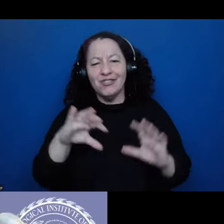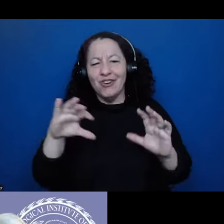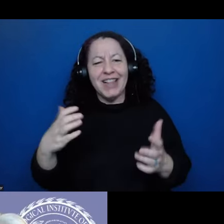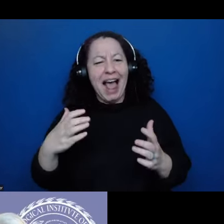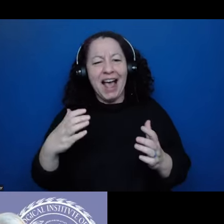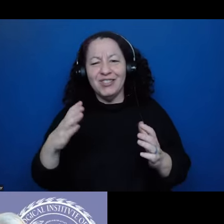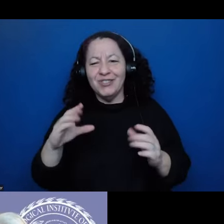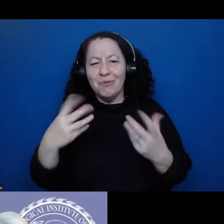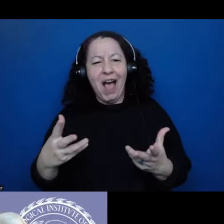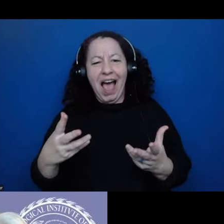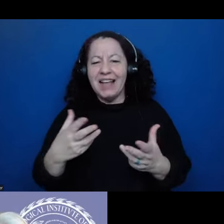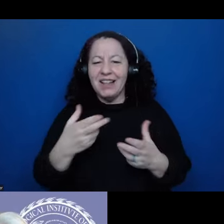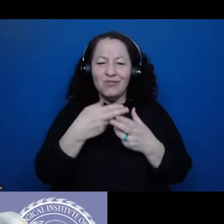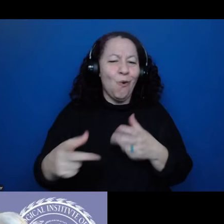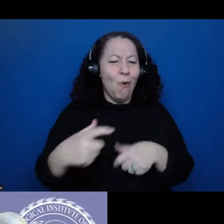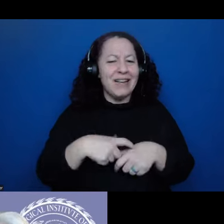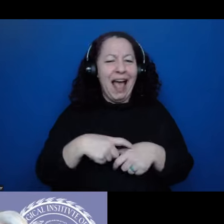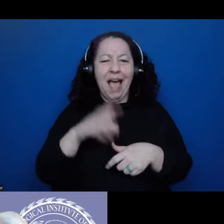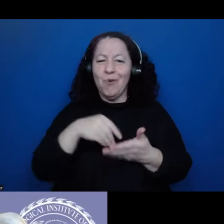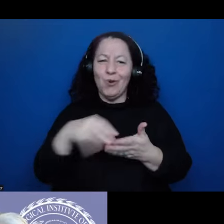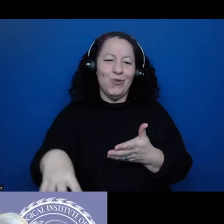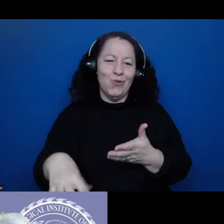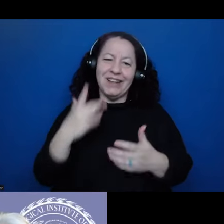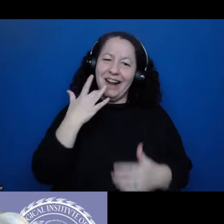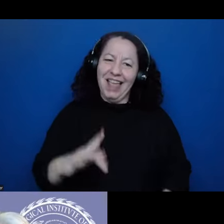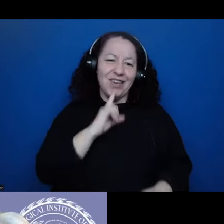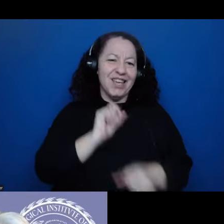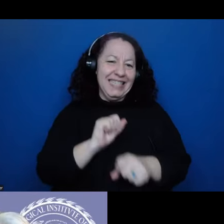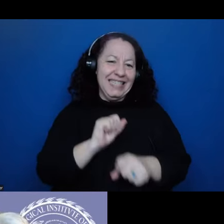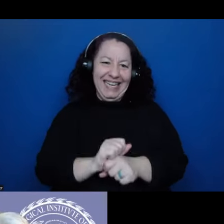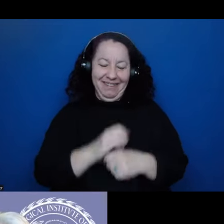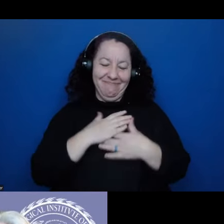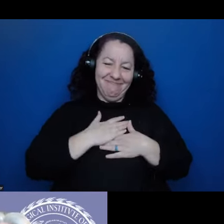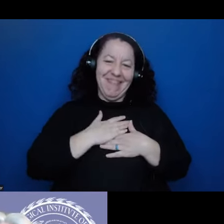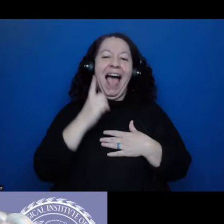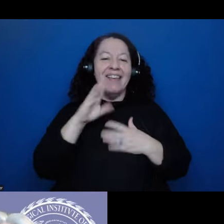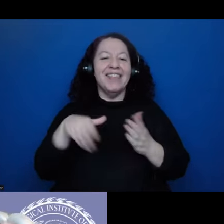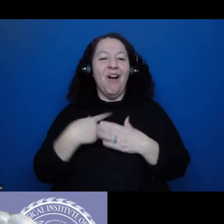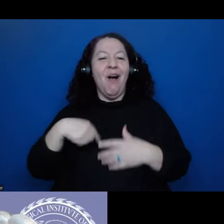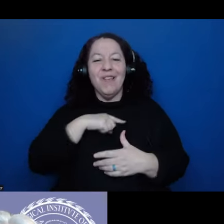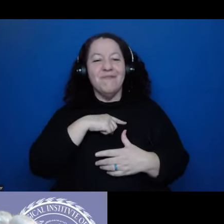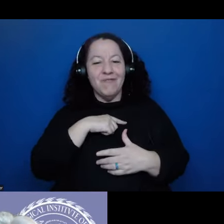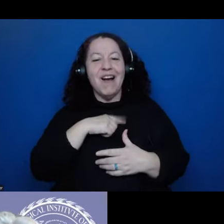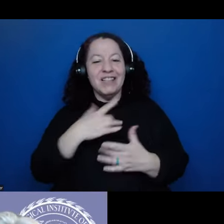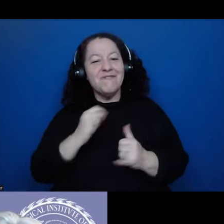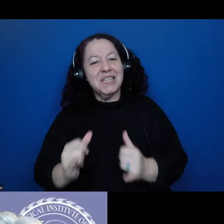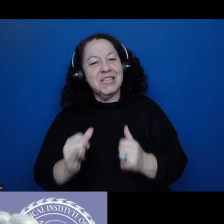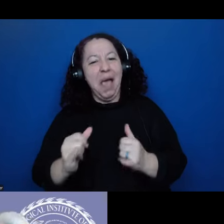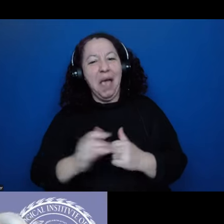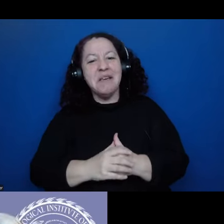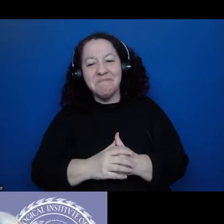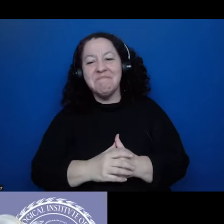Your students are very lucky indeed. And I think we all share that, uh, that opinion.